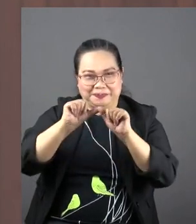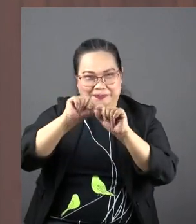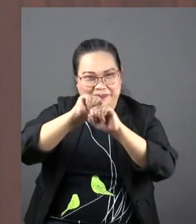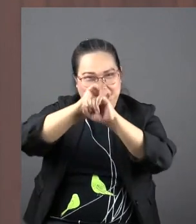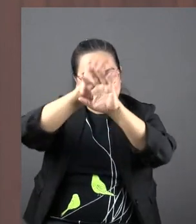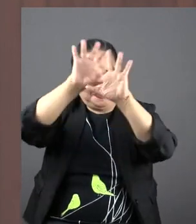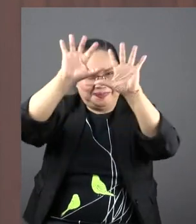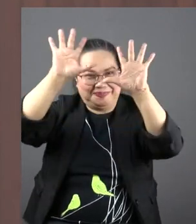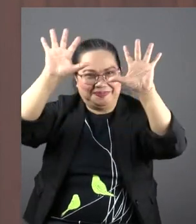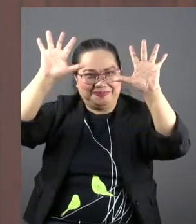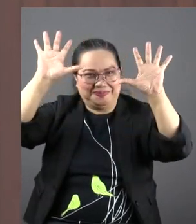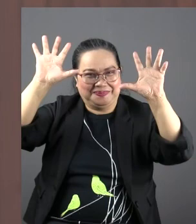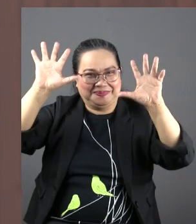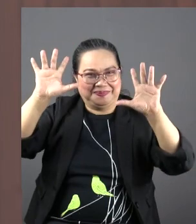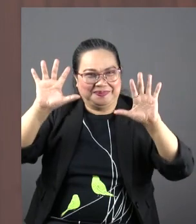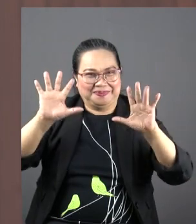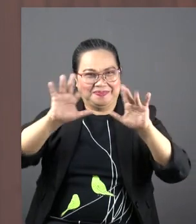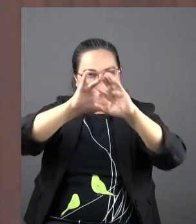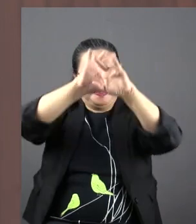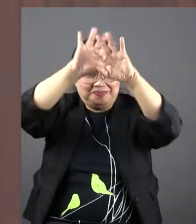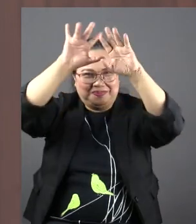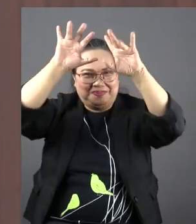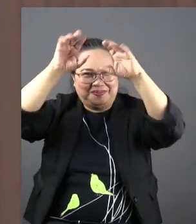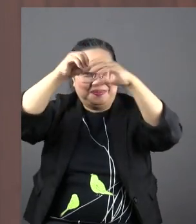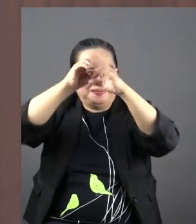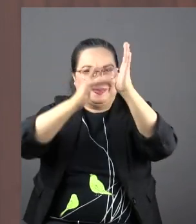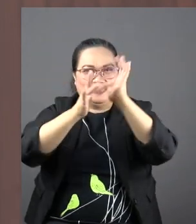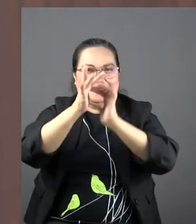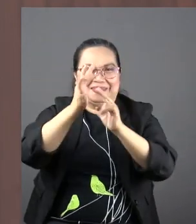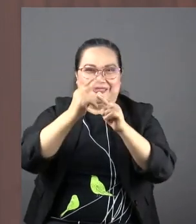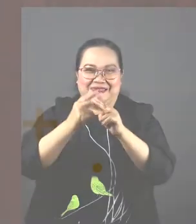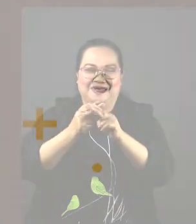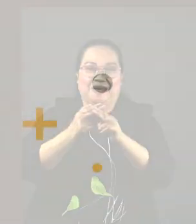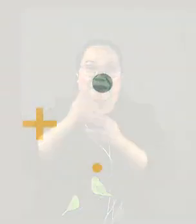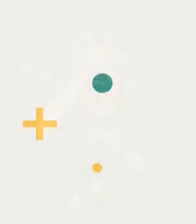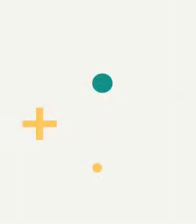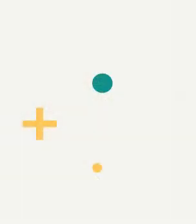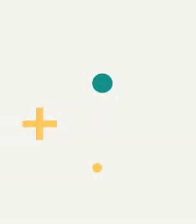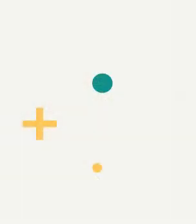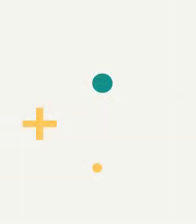shining. Thank you for them in Jesus' name. Amen.